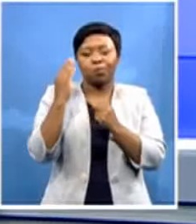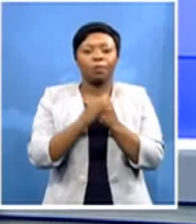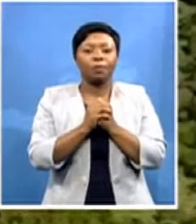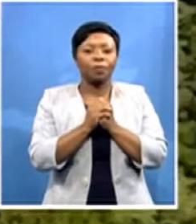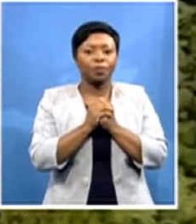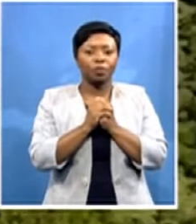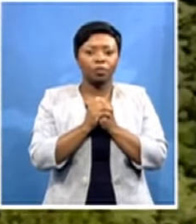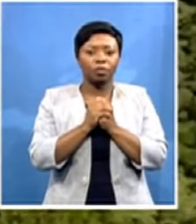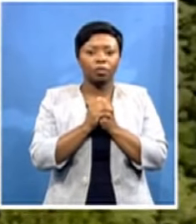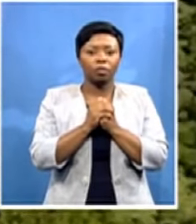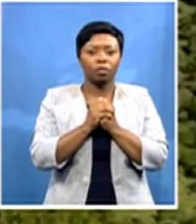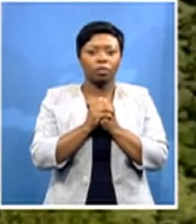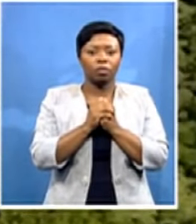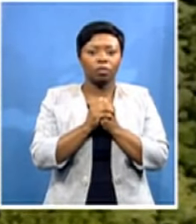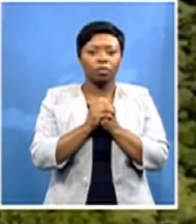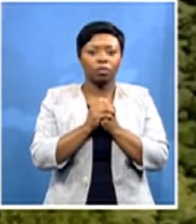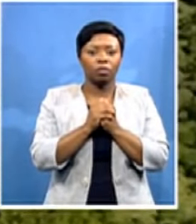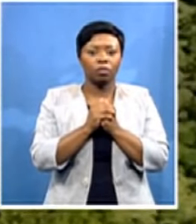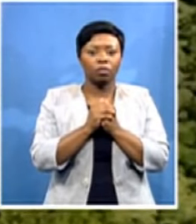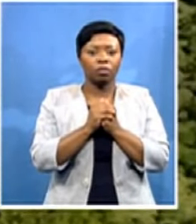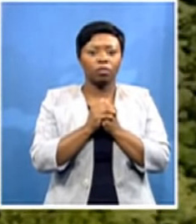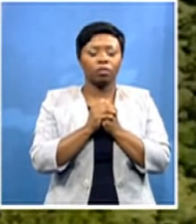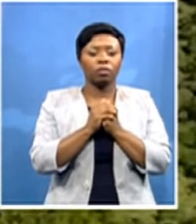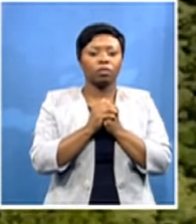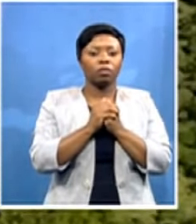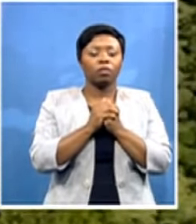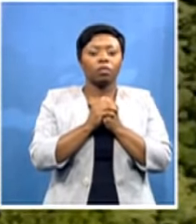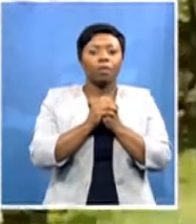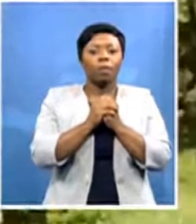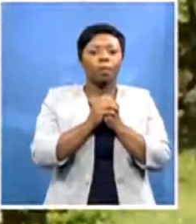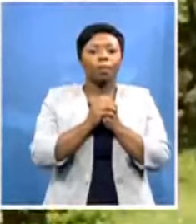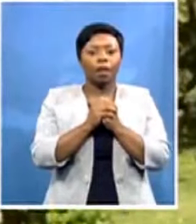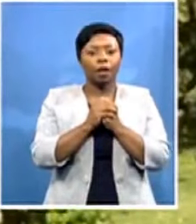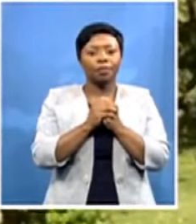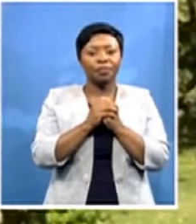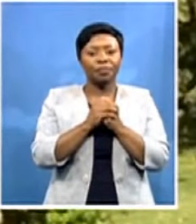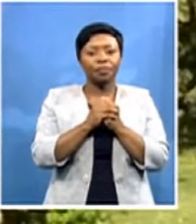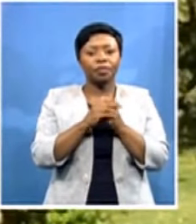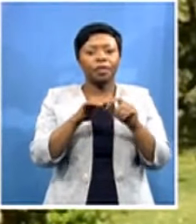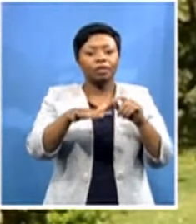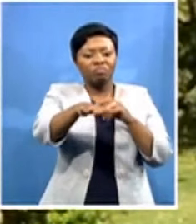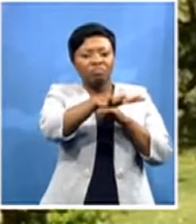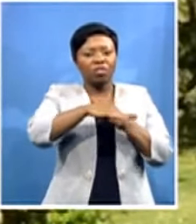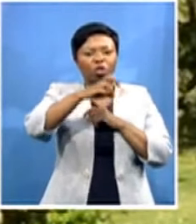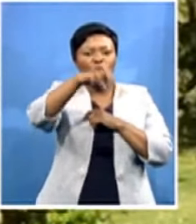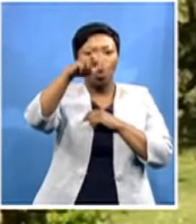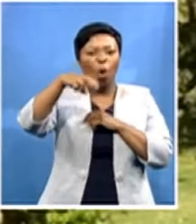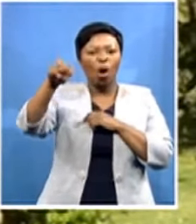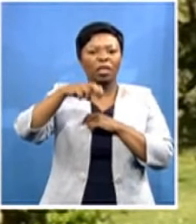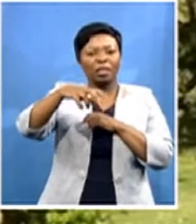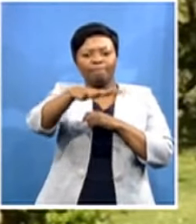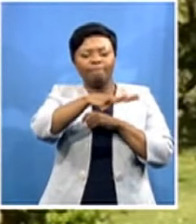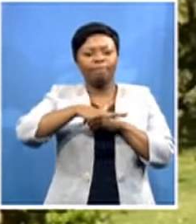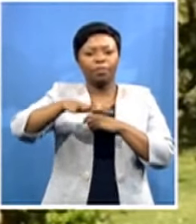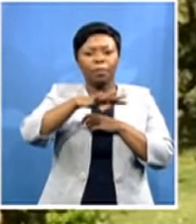The world-renowned world coast, a tourism jewel, and an important cog in the government's blue